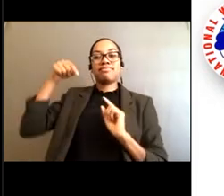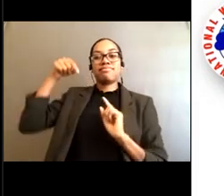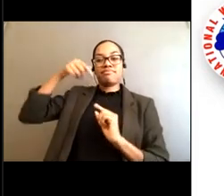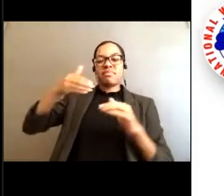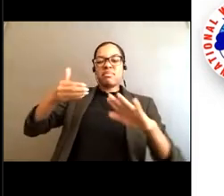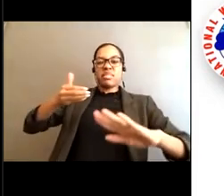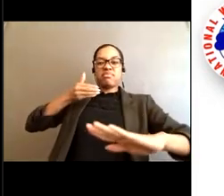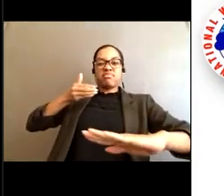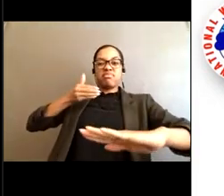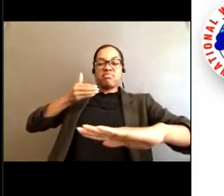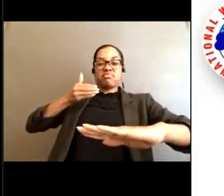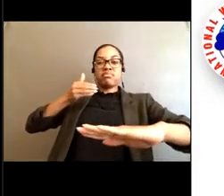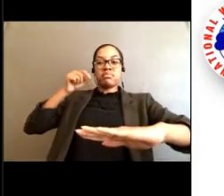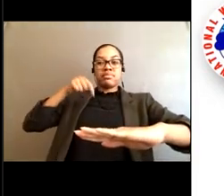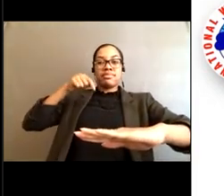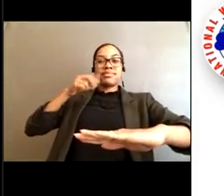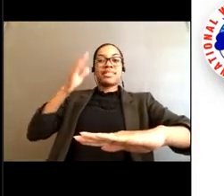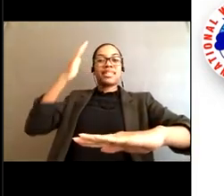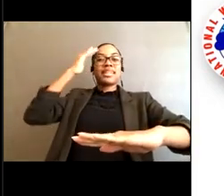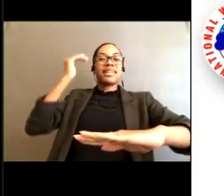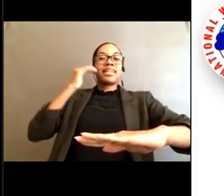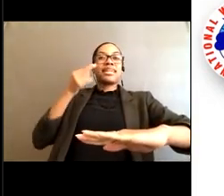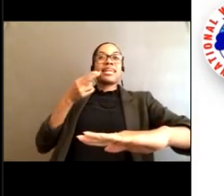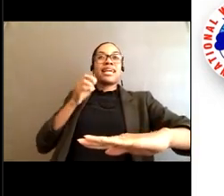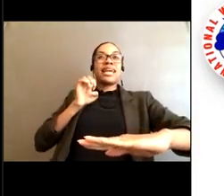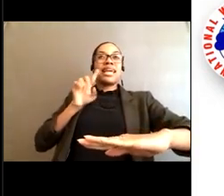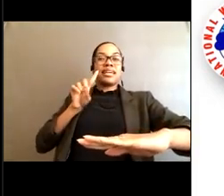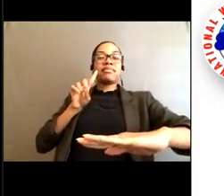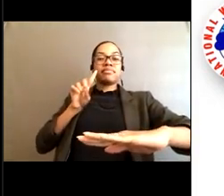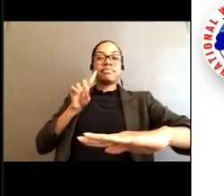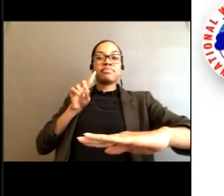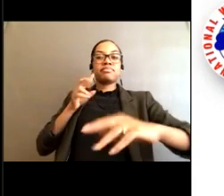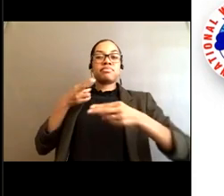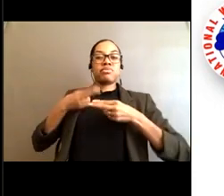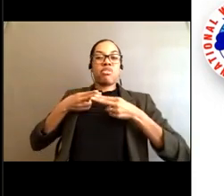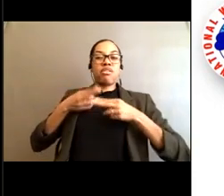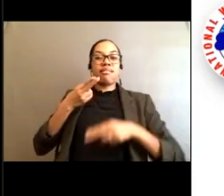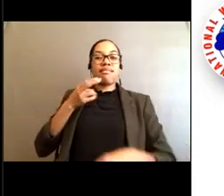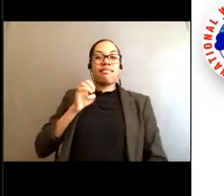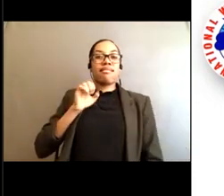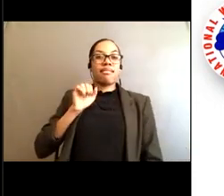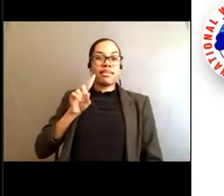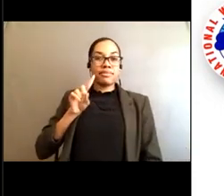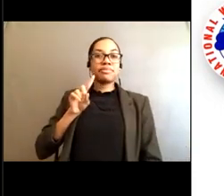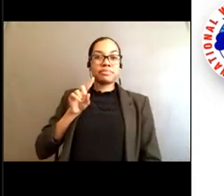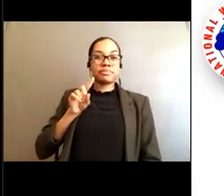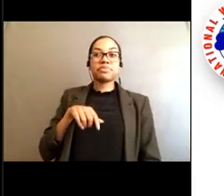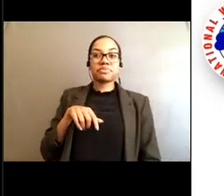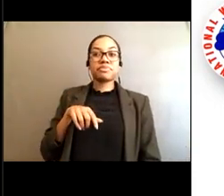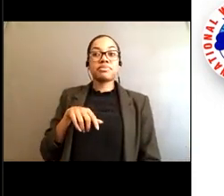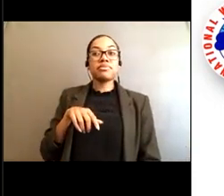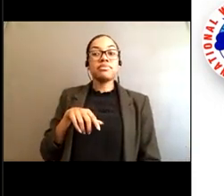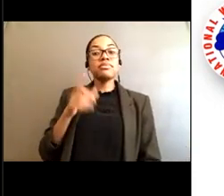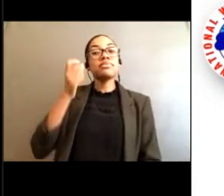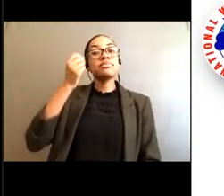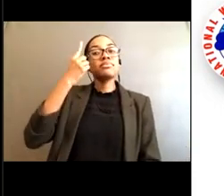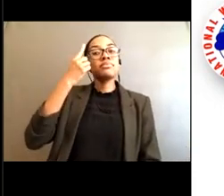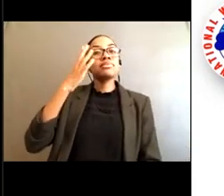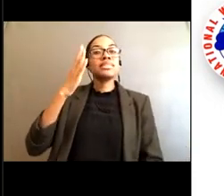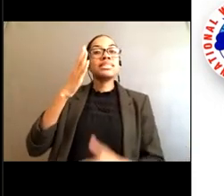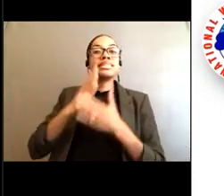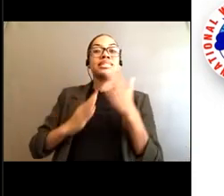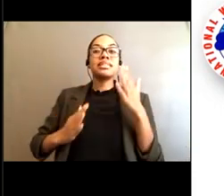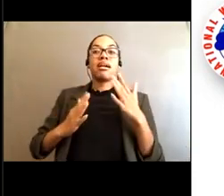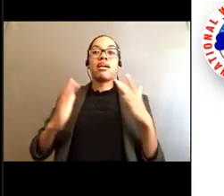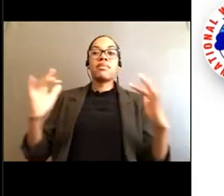to note is some research tells us that some rip currents are circulatory, which means they might have